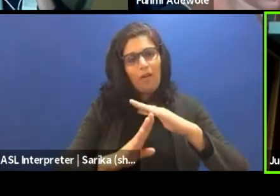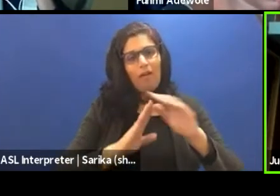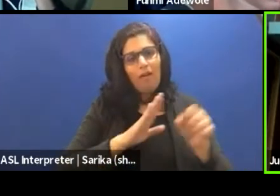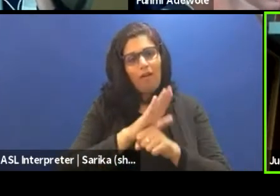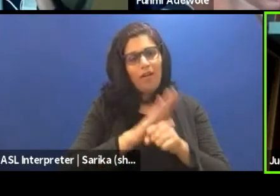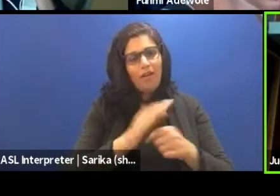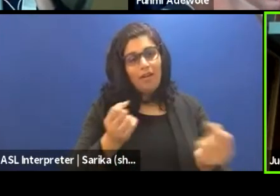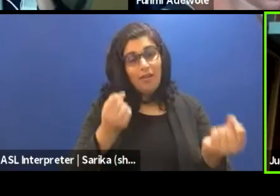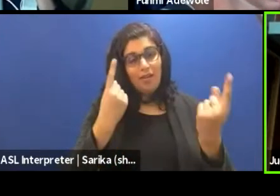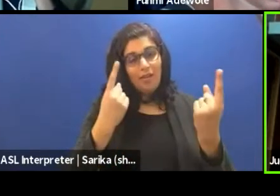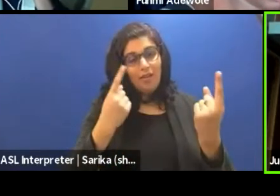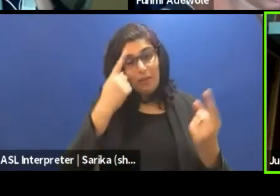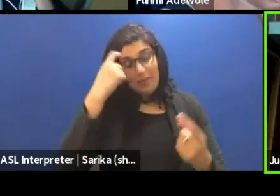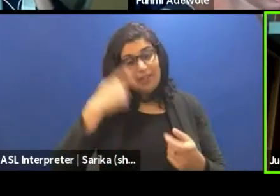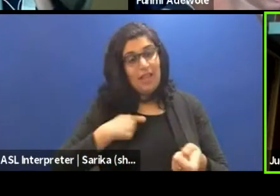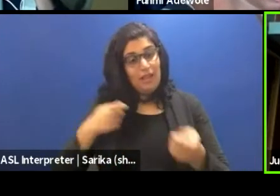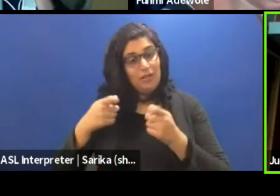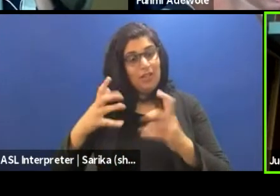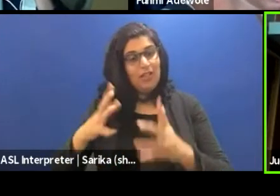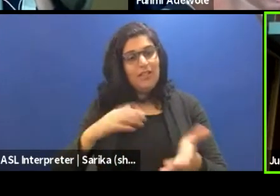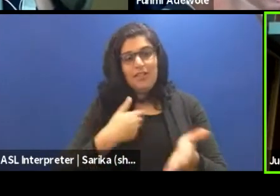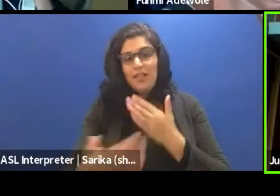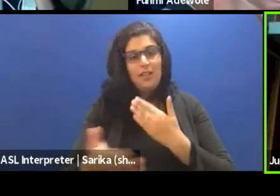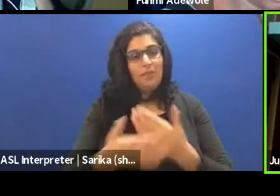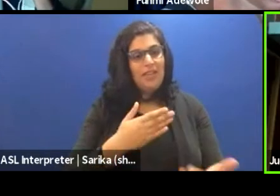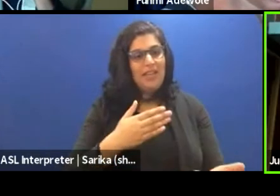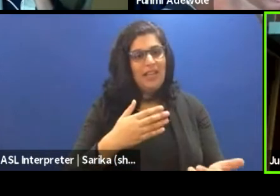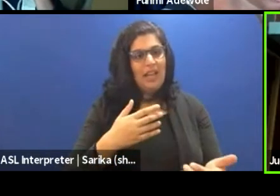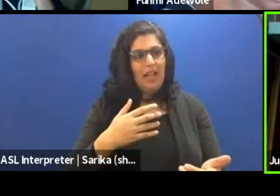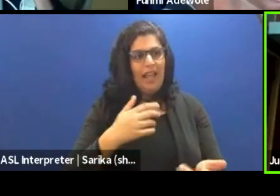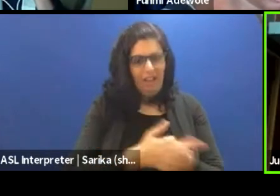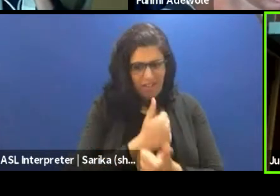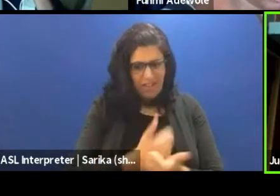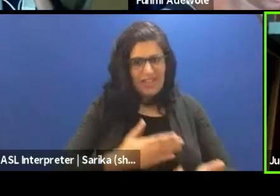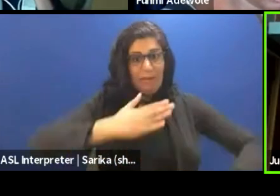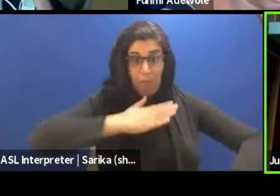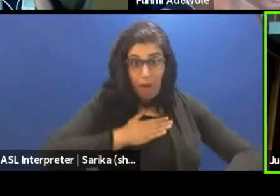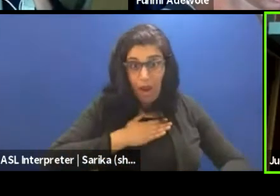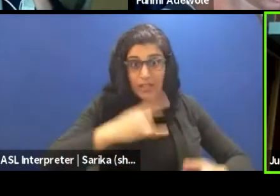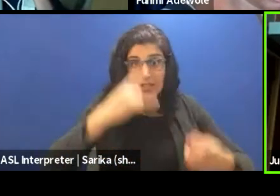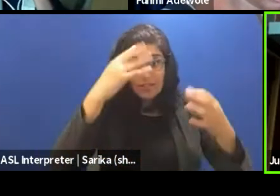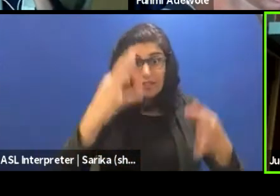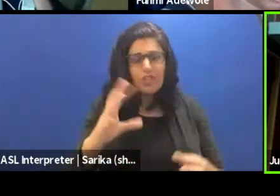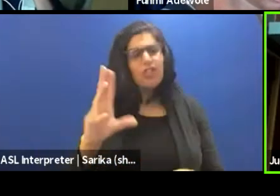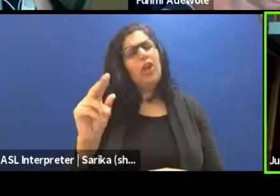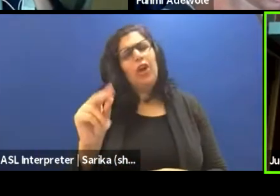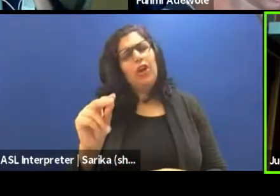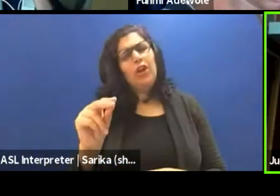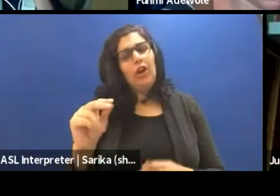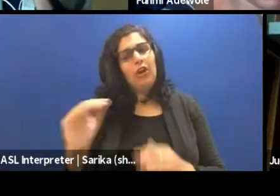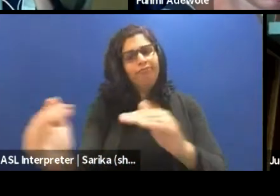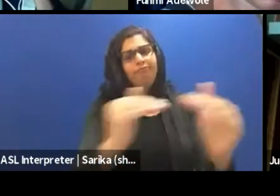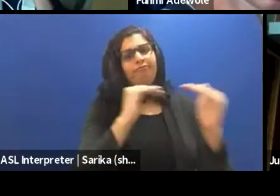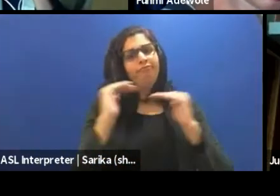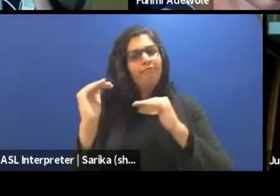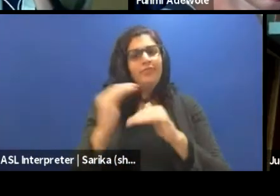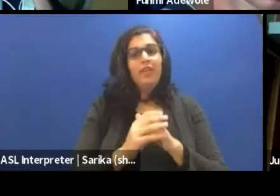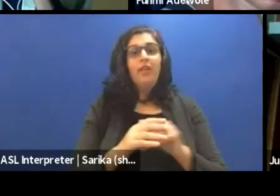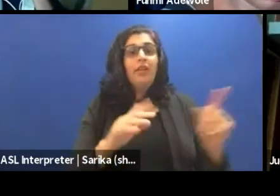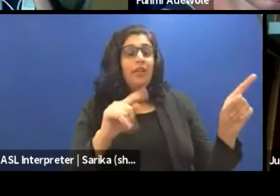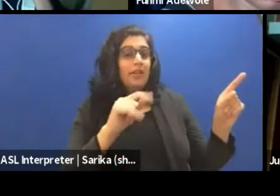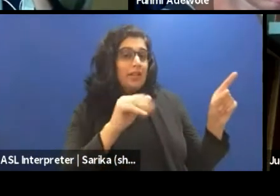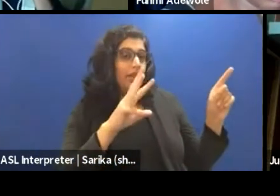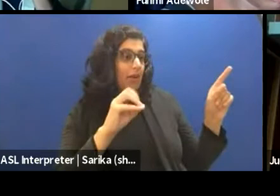that because I'm director, doesn't mean that everything should come from me. Everything can be midwife by me.